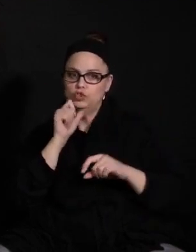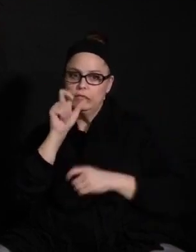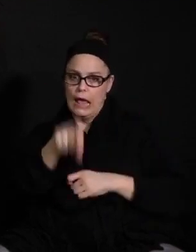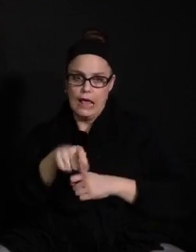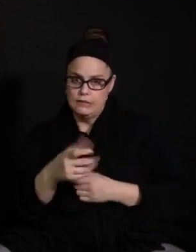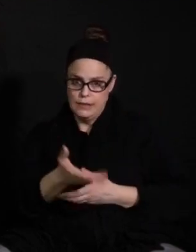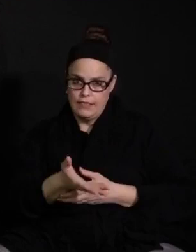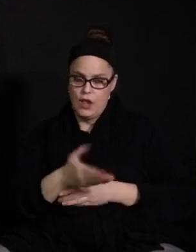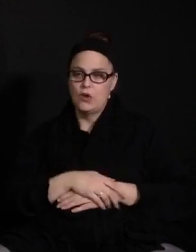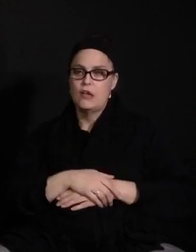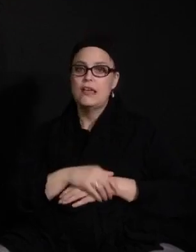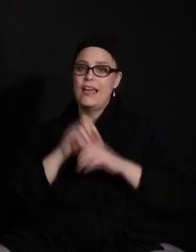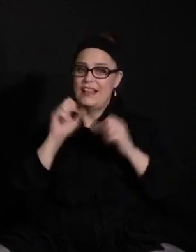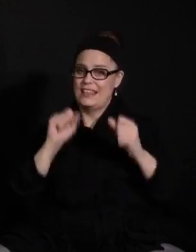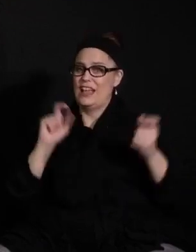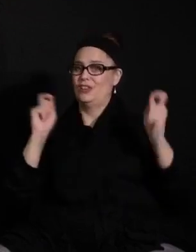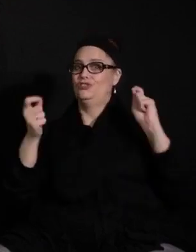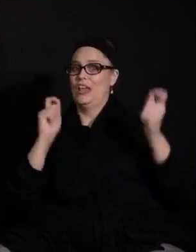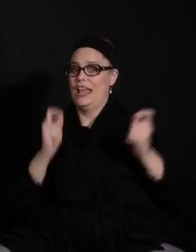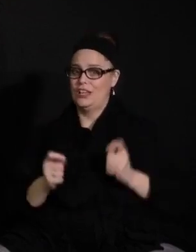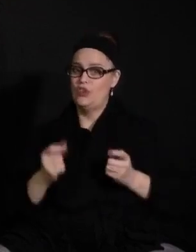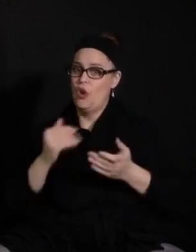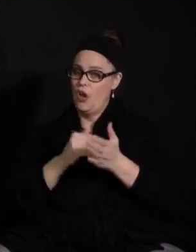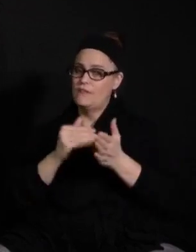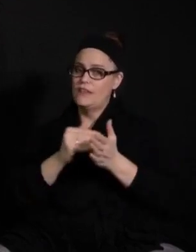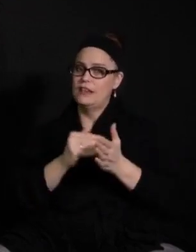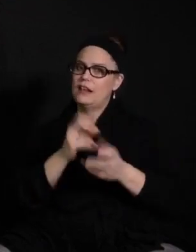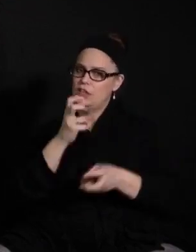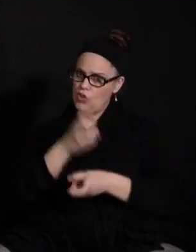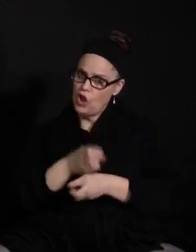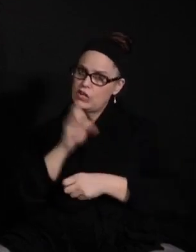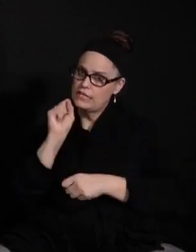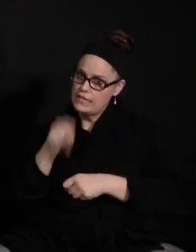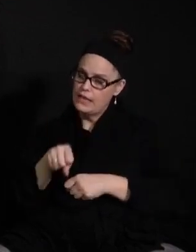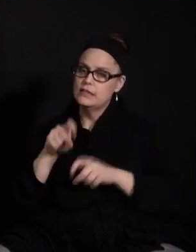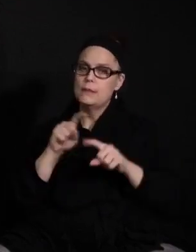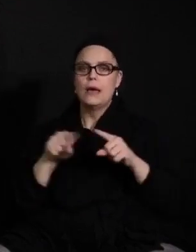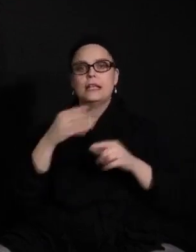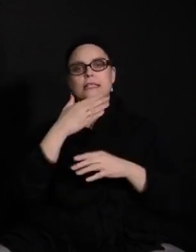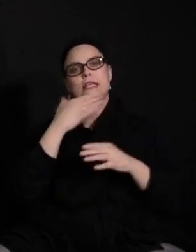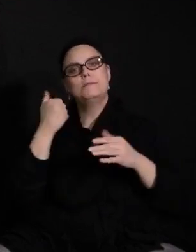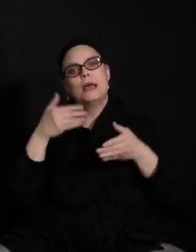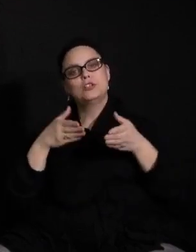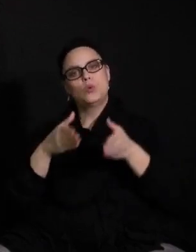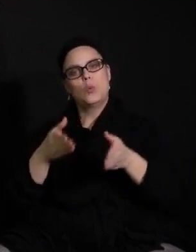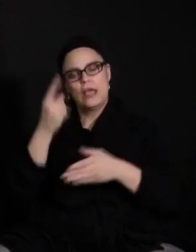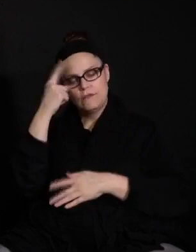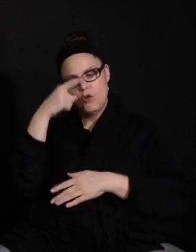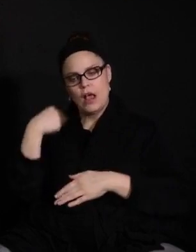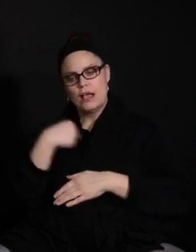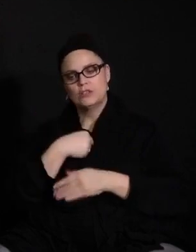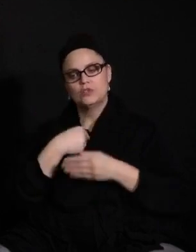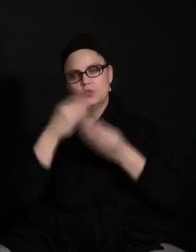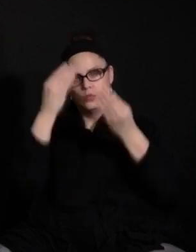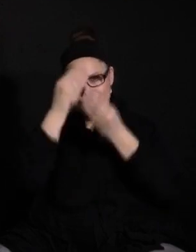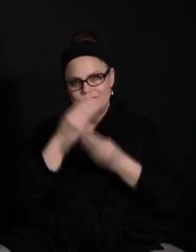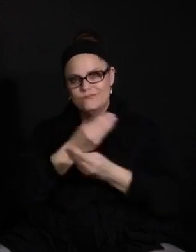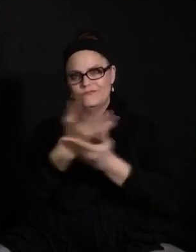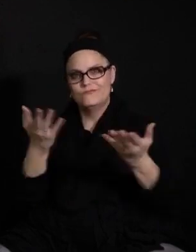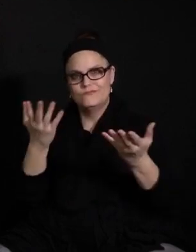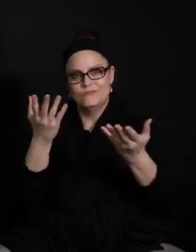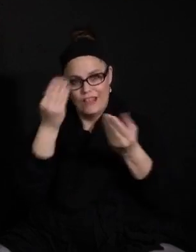may change frequently. And that's hard, but it's going to be the best way for us to be able to share that timely information with people.